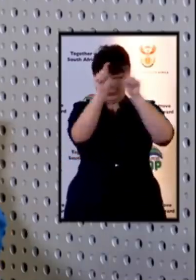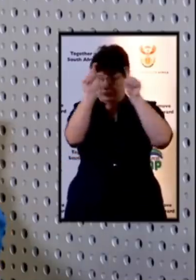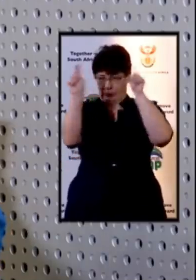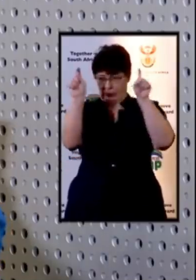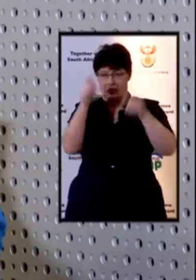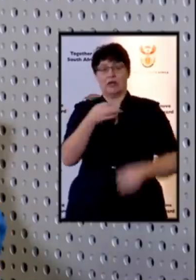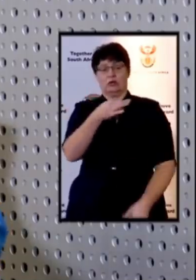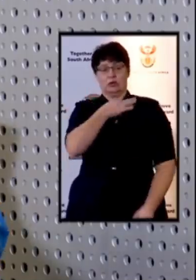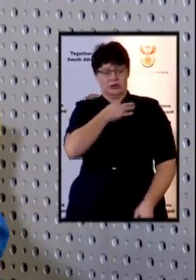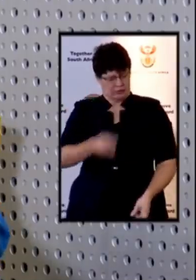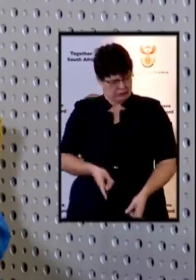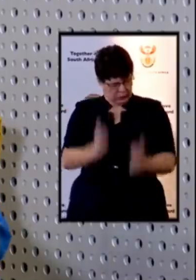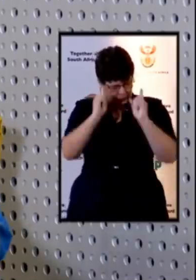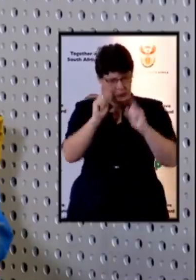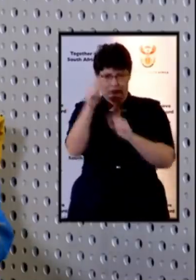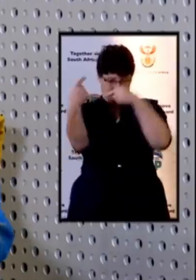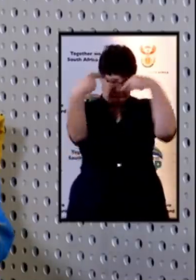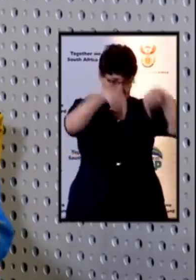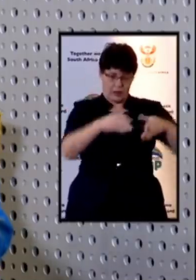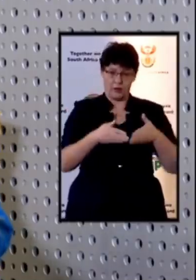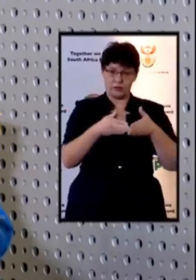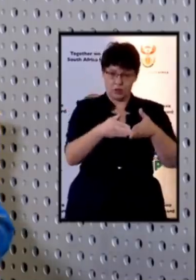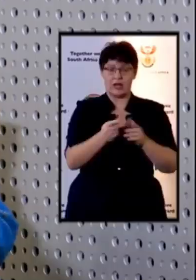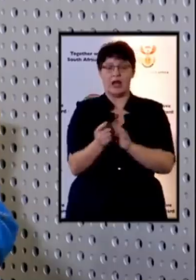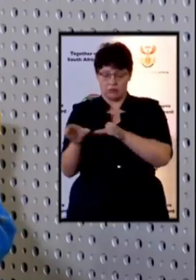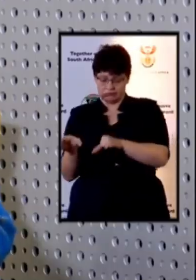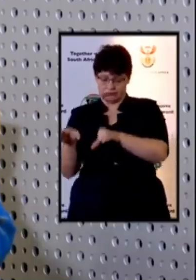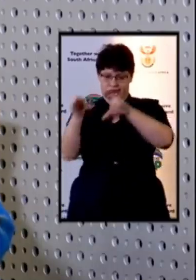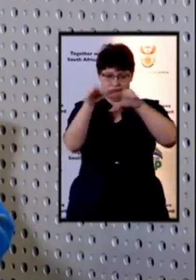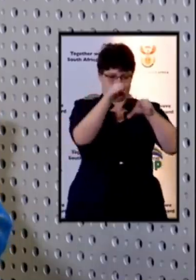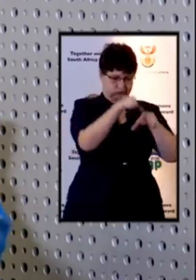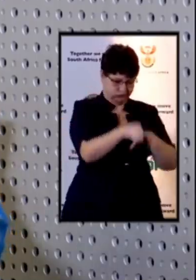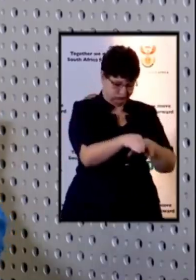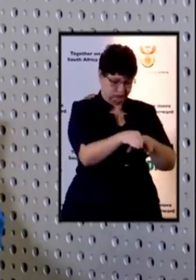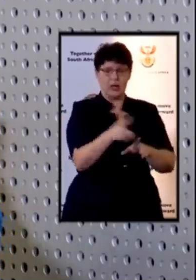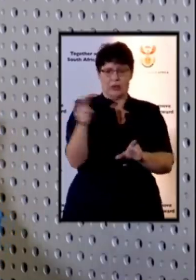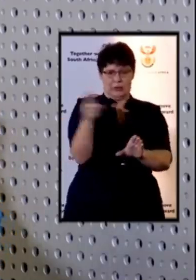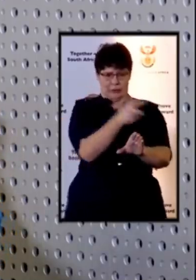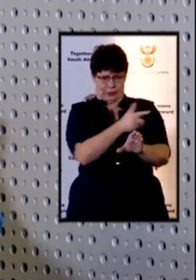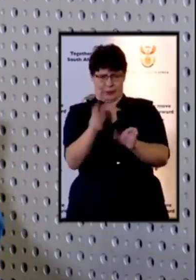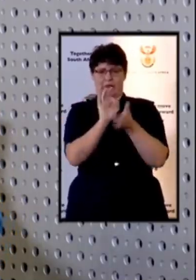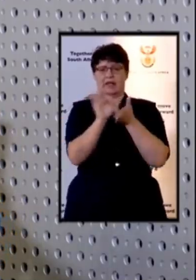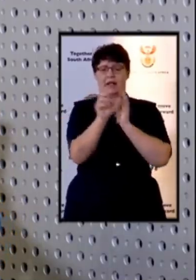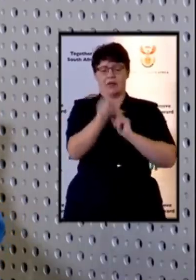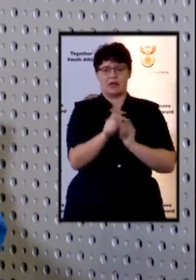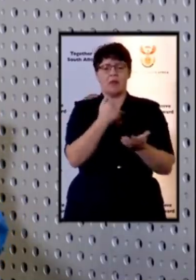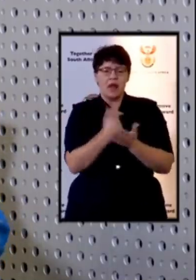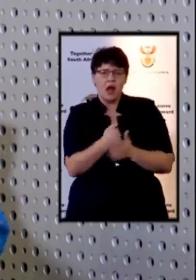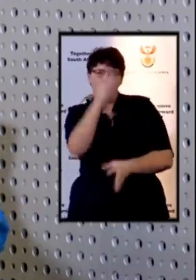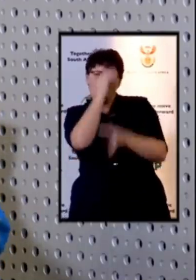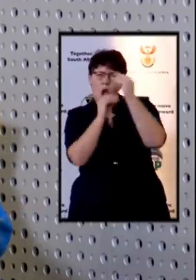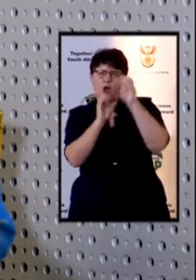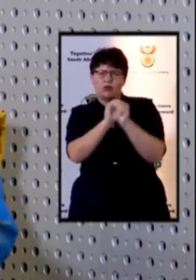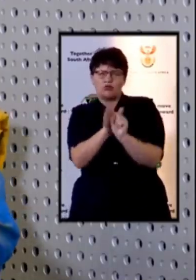but this time because we've been learning about this disease we've now learned